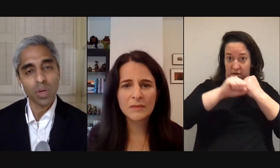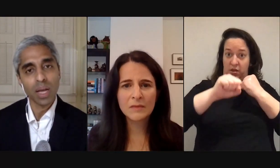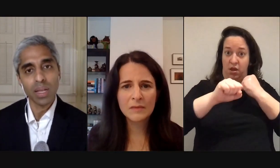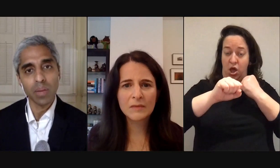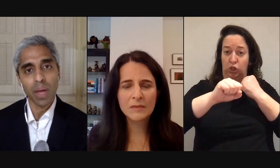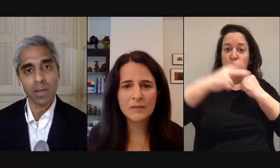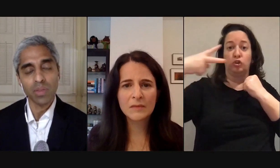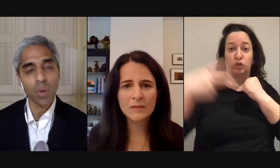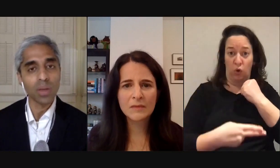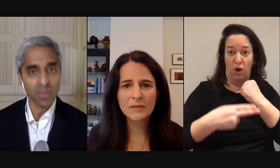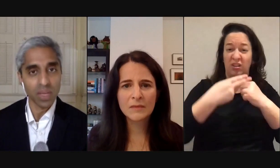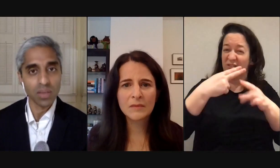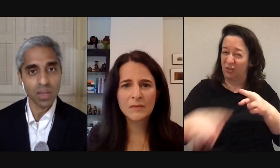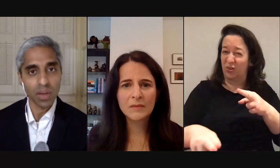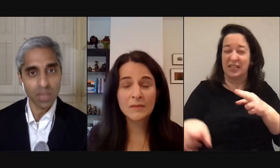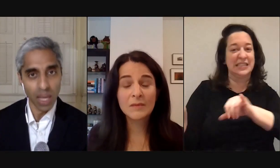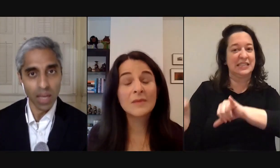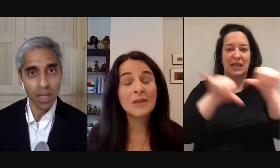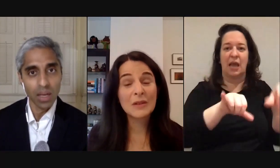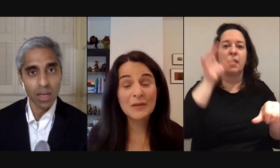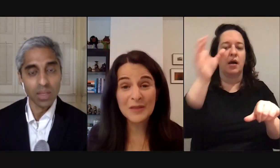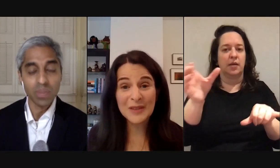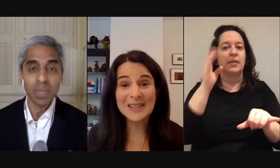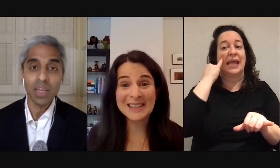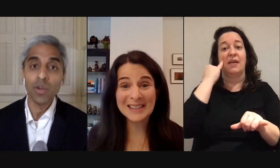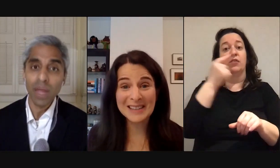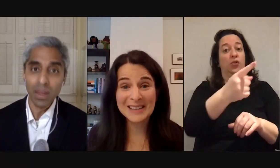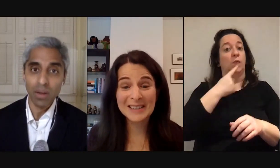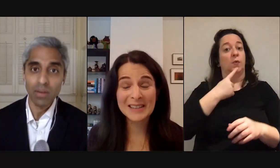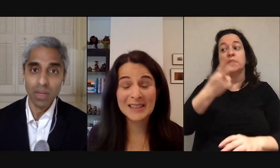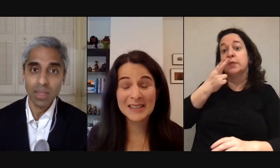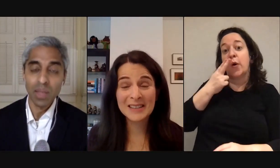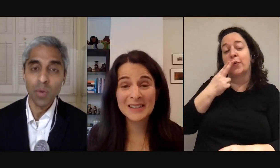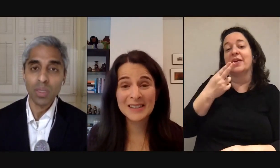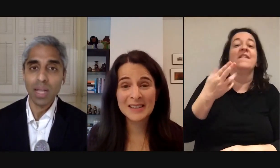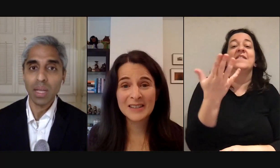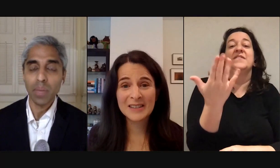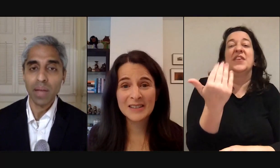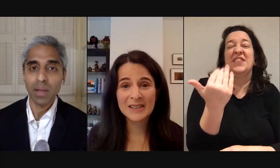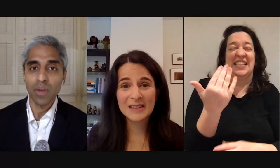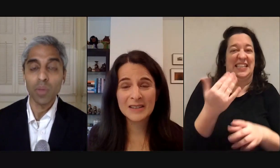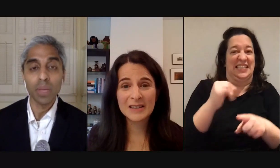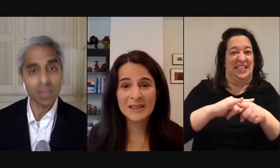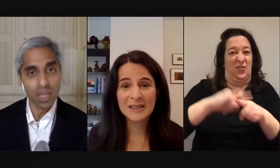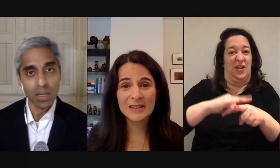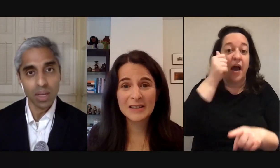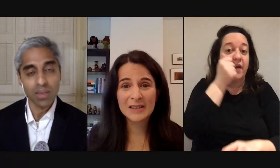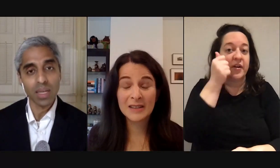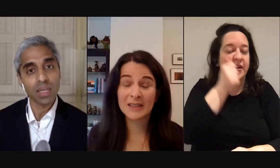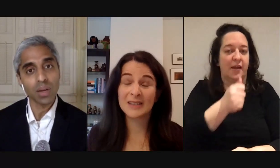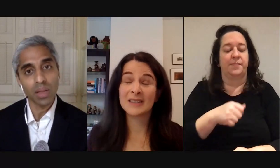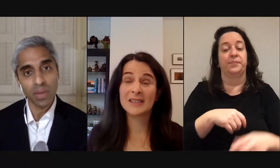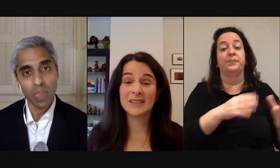to the mortality impact of smoking 15 cigarettes a day it seems to be greater than the mortality impact of obesity